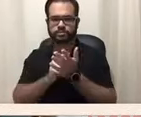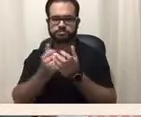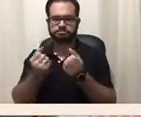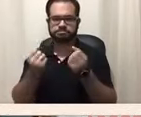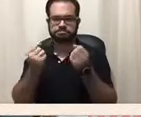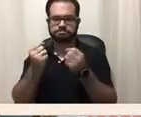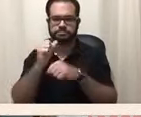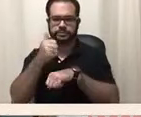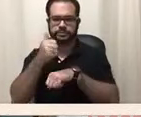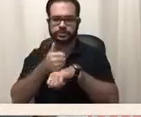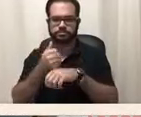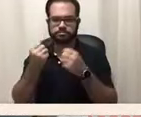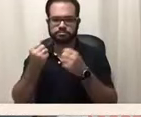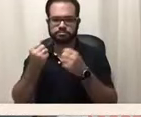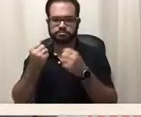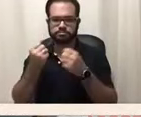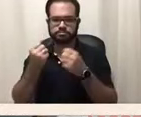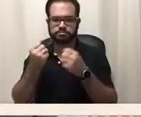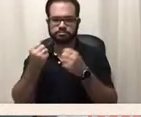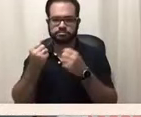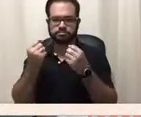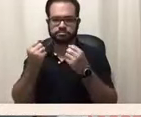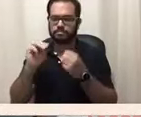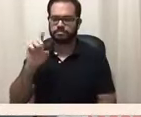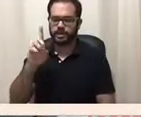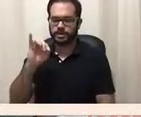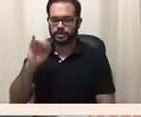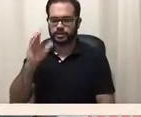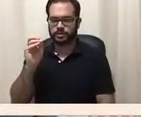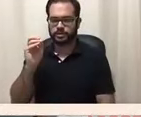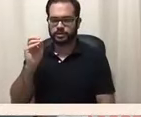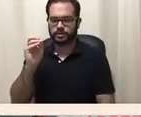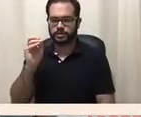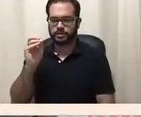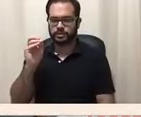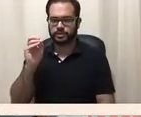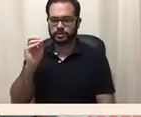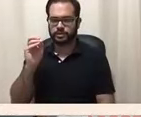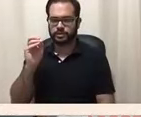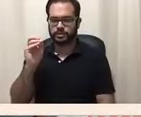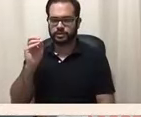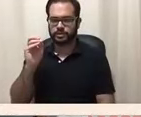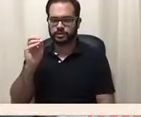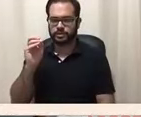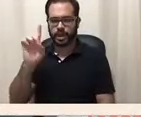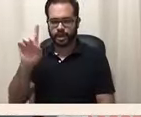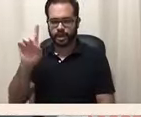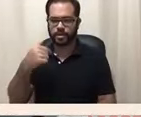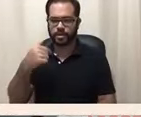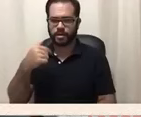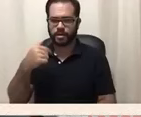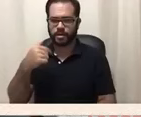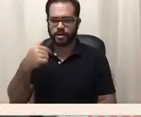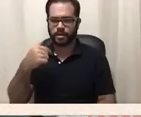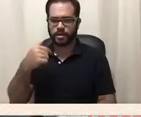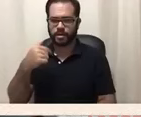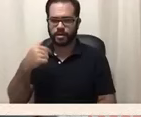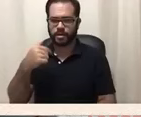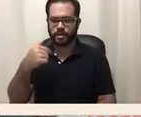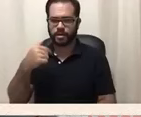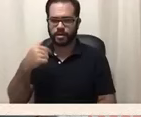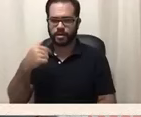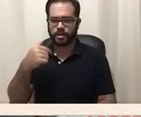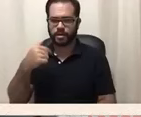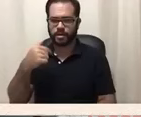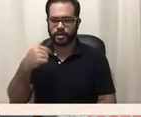know about eugene kennedy shriver founded the special